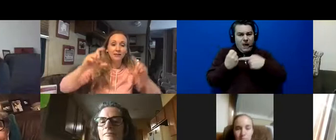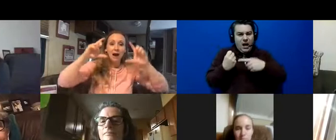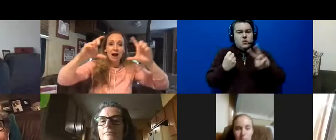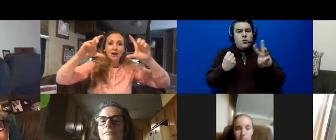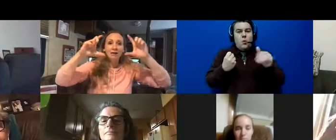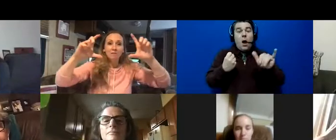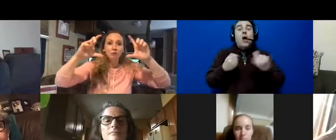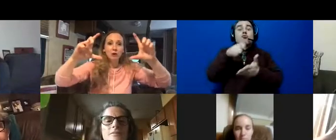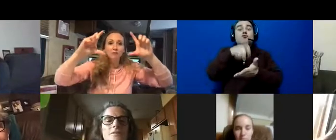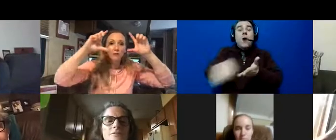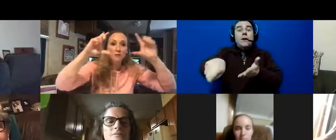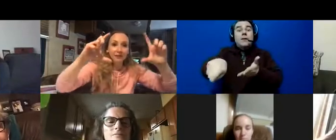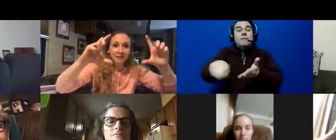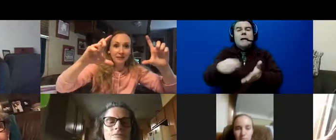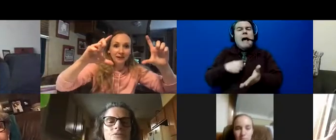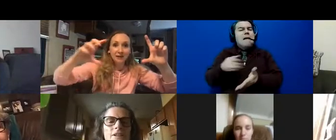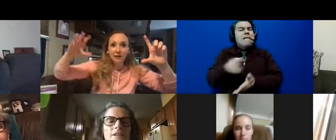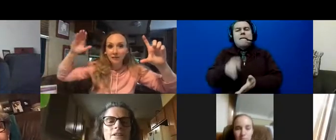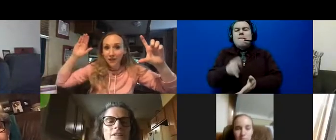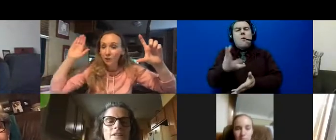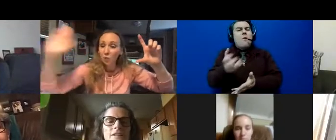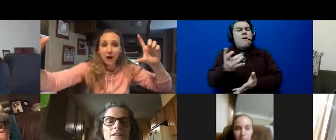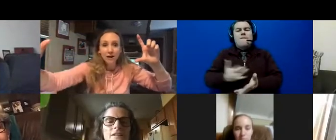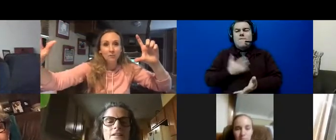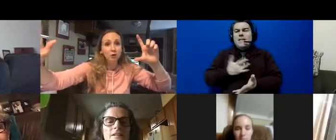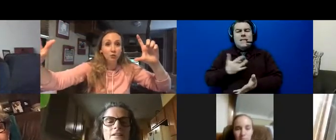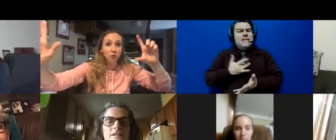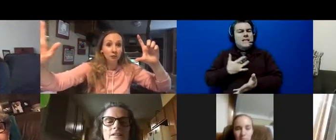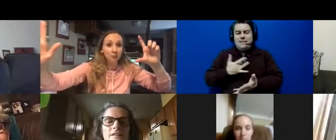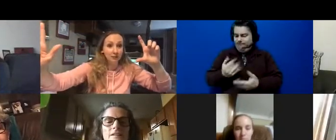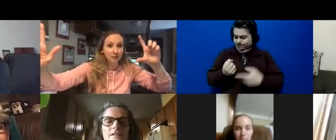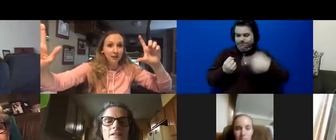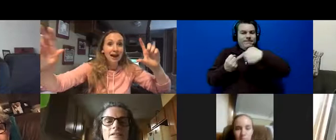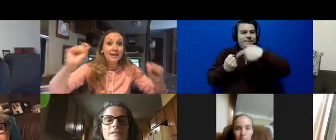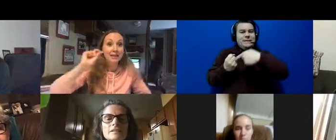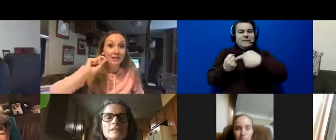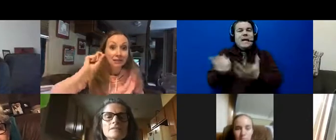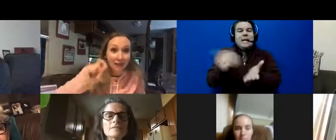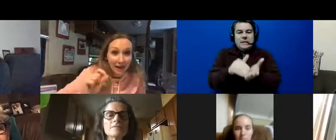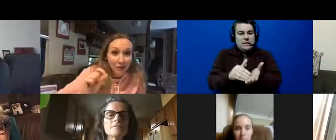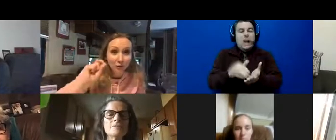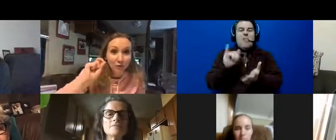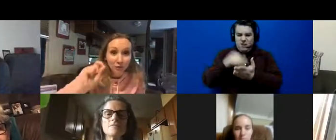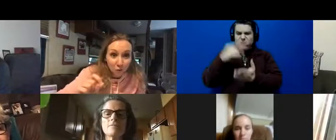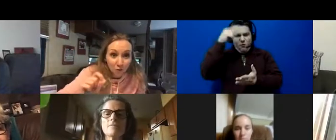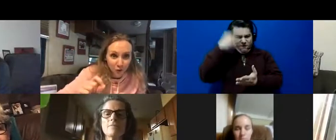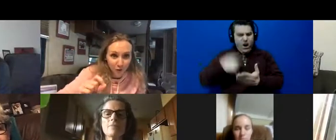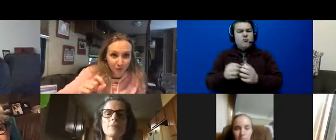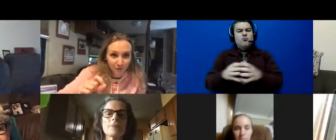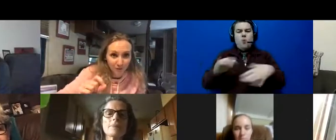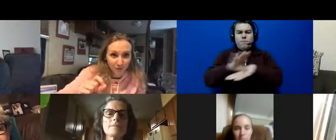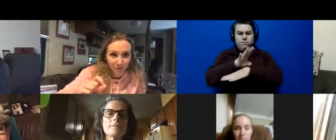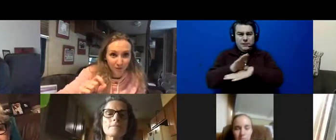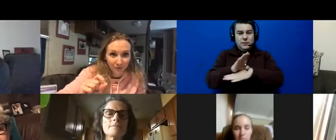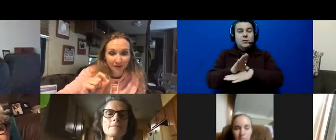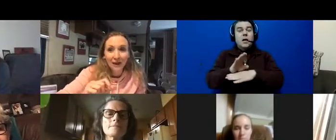that down. Say, I never want to feel this again. That's why I'm going to grow this business. And let that fuel you.